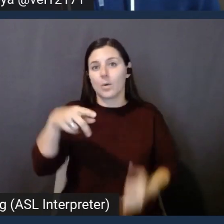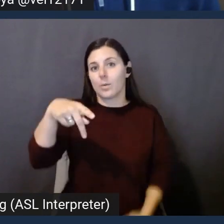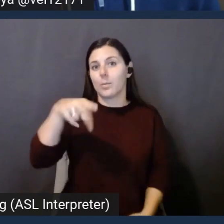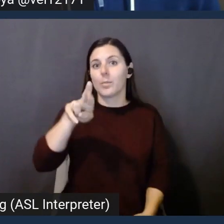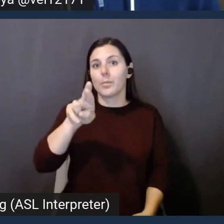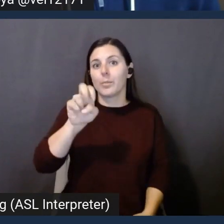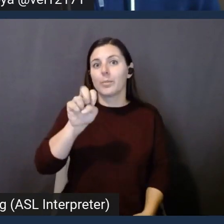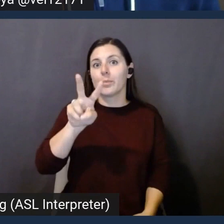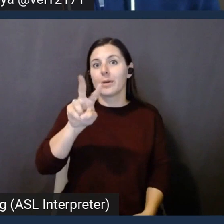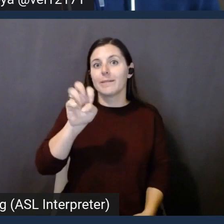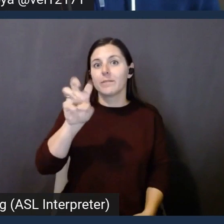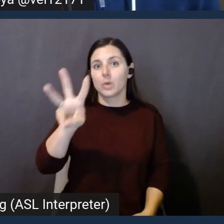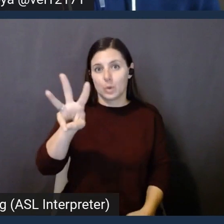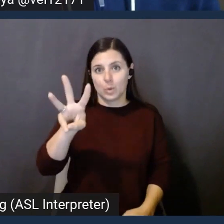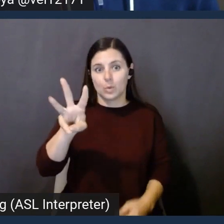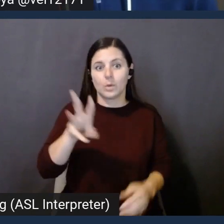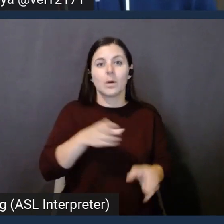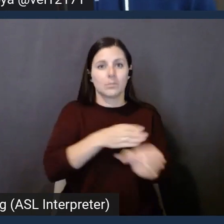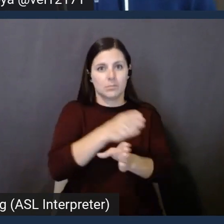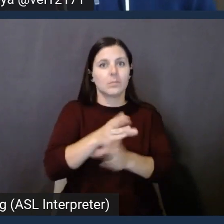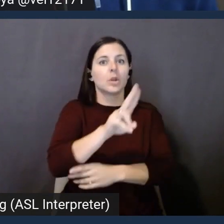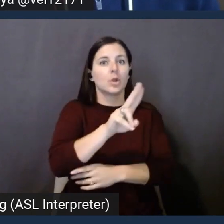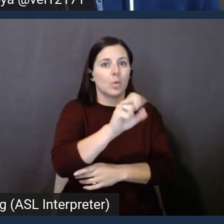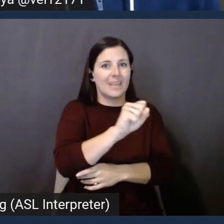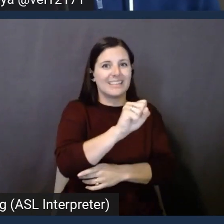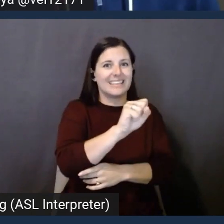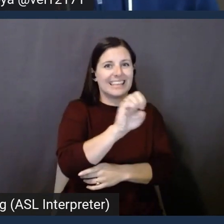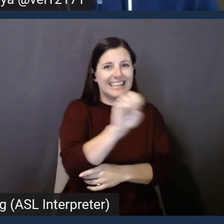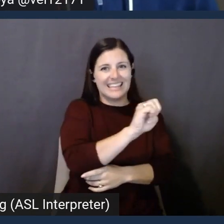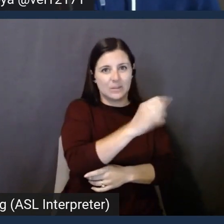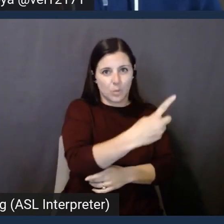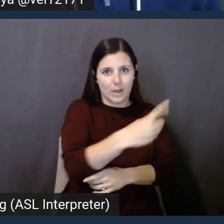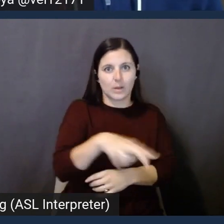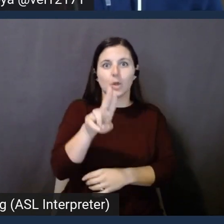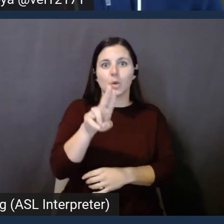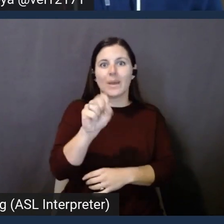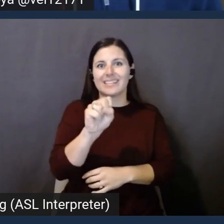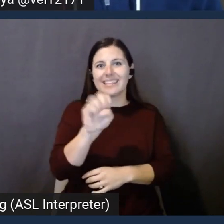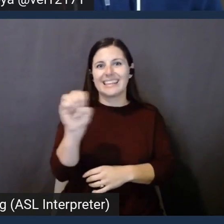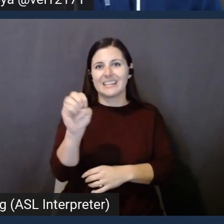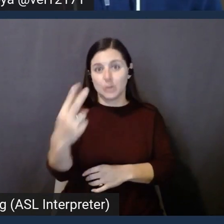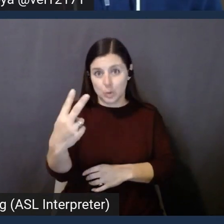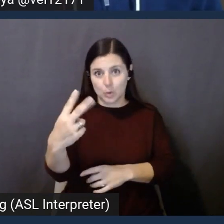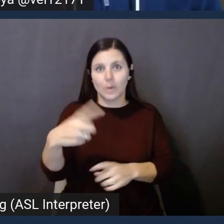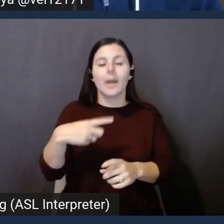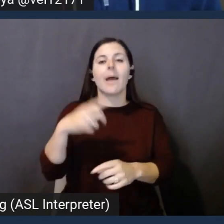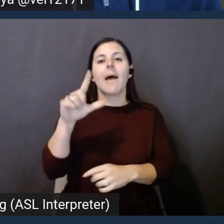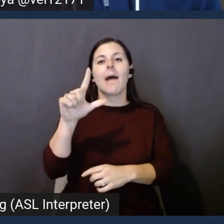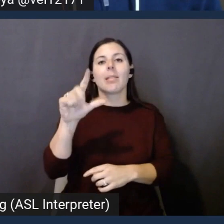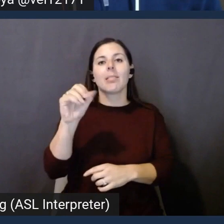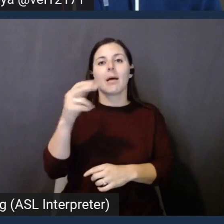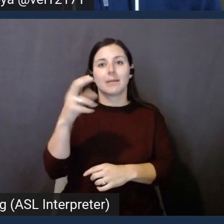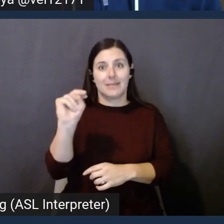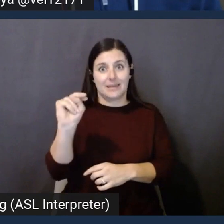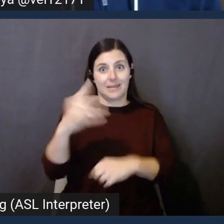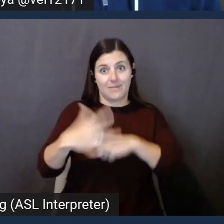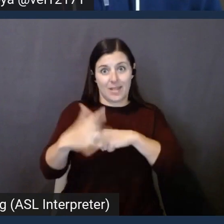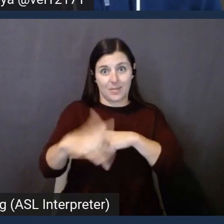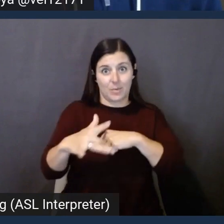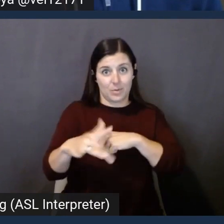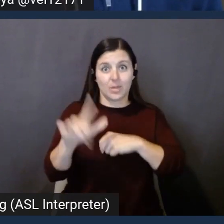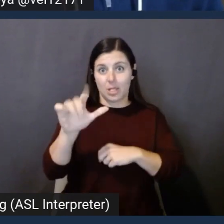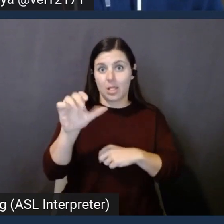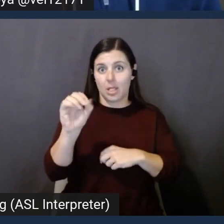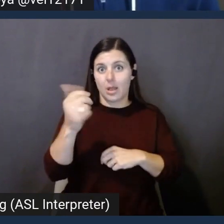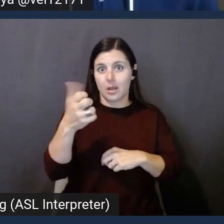It's across three regions, U.S. East 1, U.S. West 2, and London. And, you know, we have awesome marketing assets out